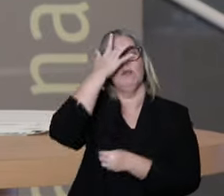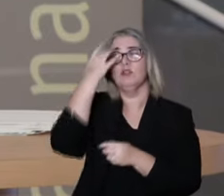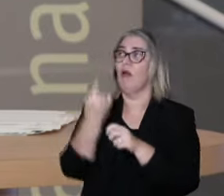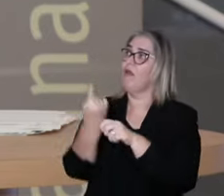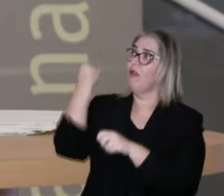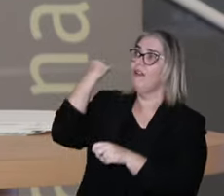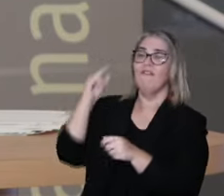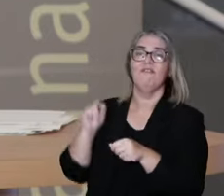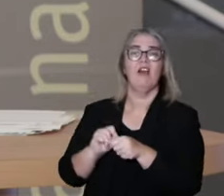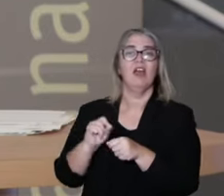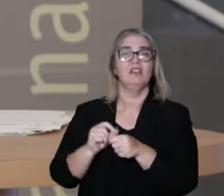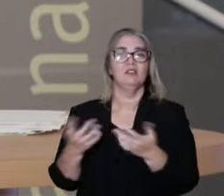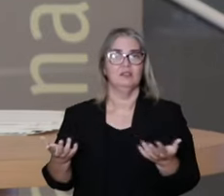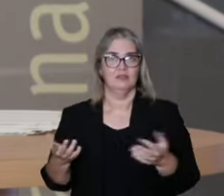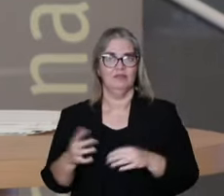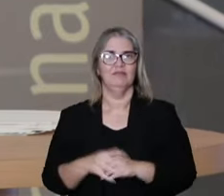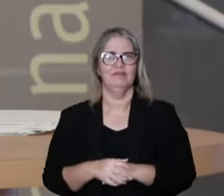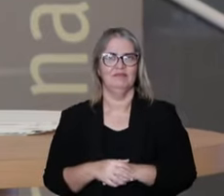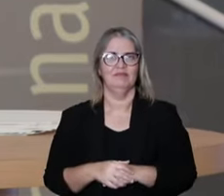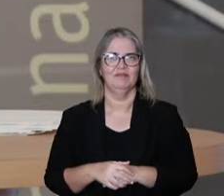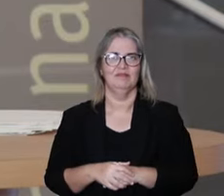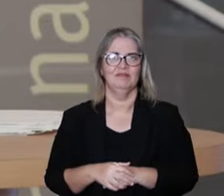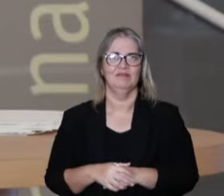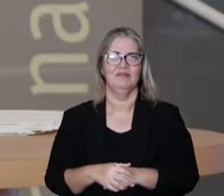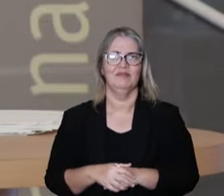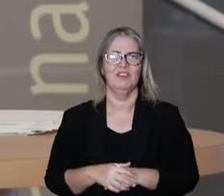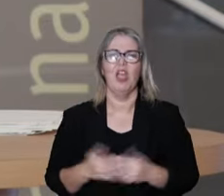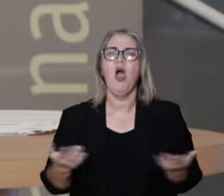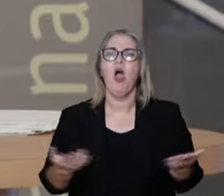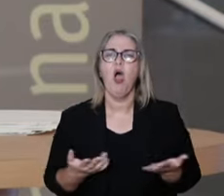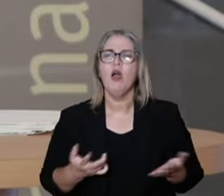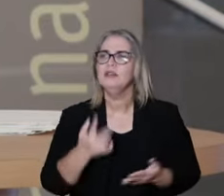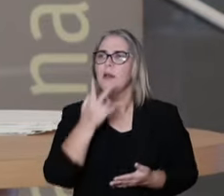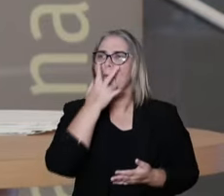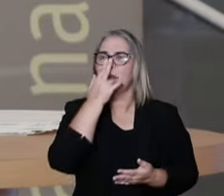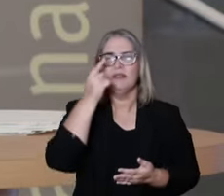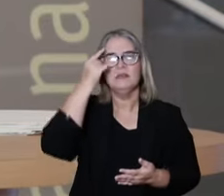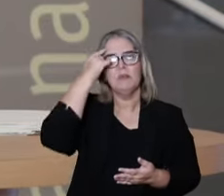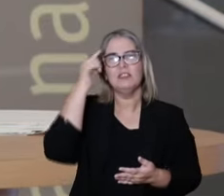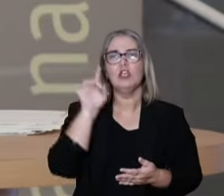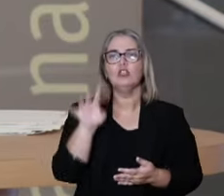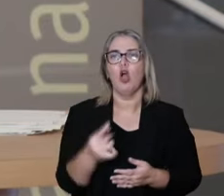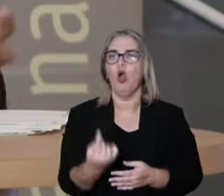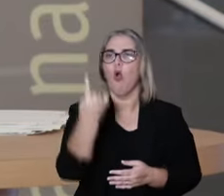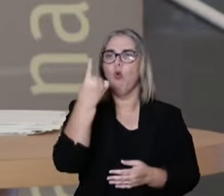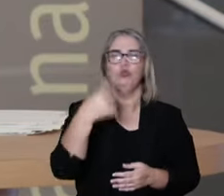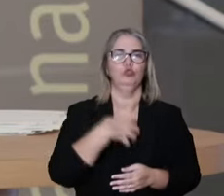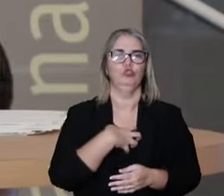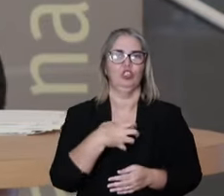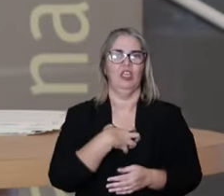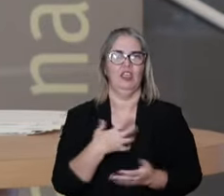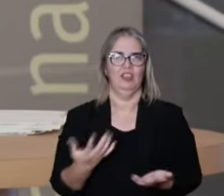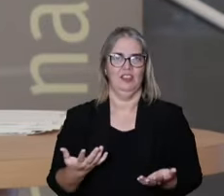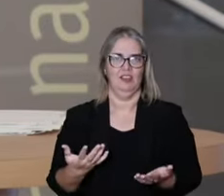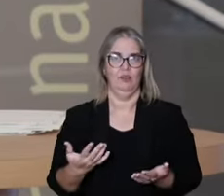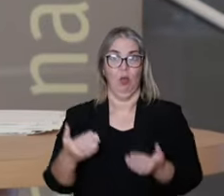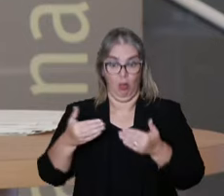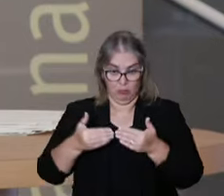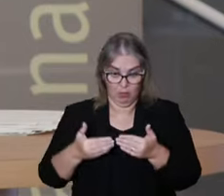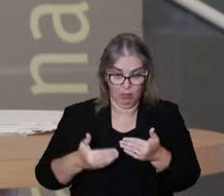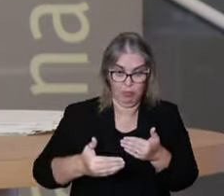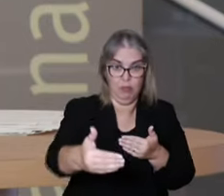but also regarding to culture. Sometimes we have this idea that there's only one valid